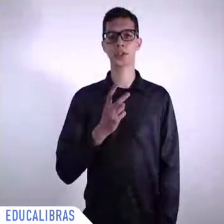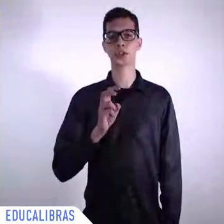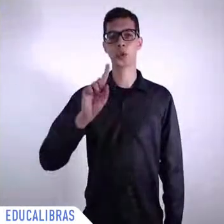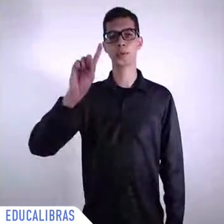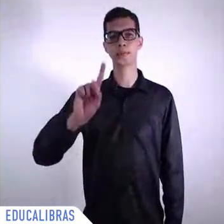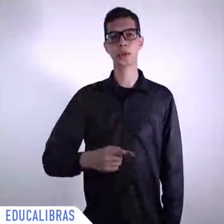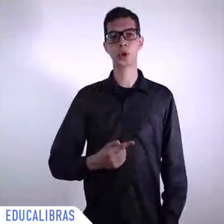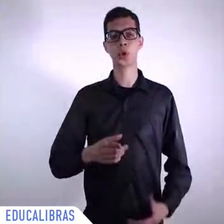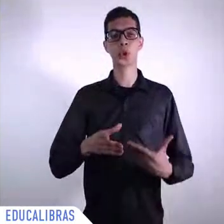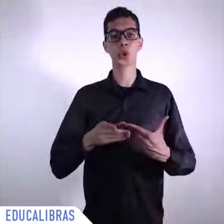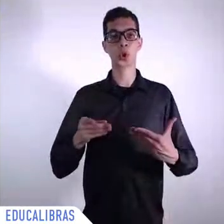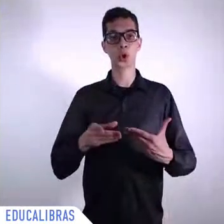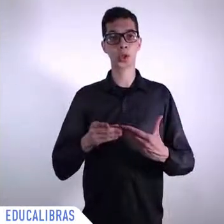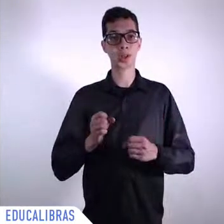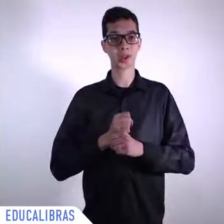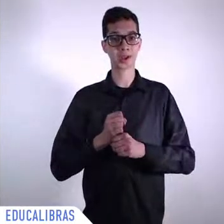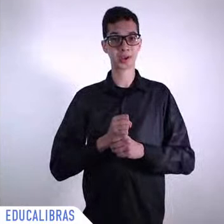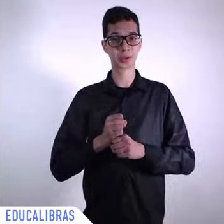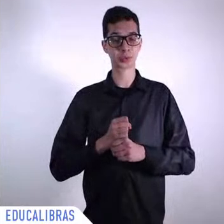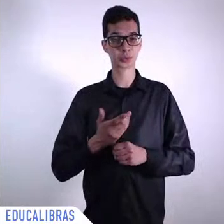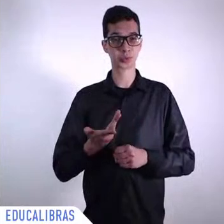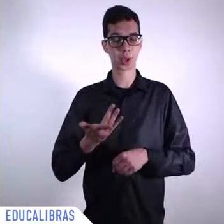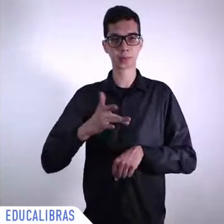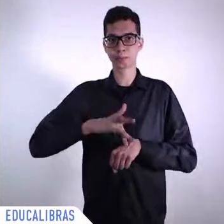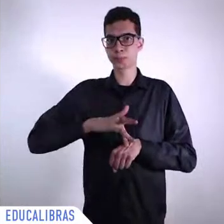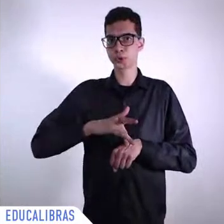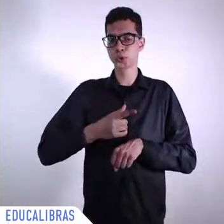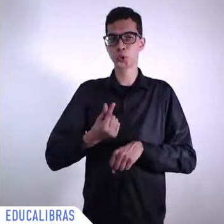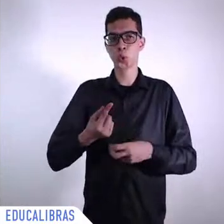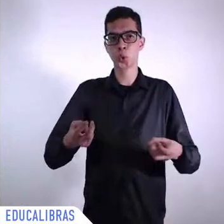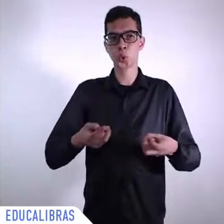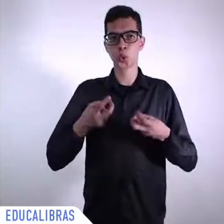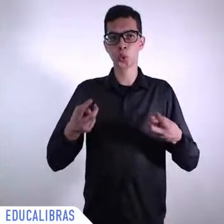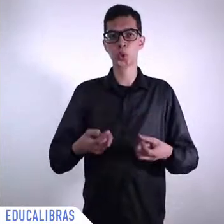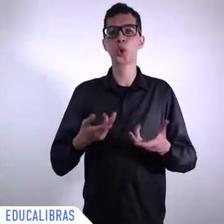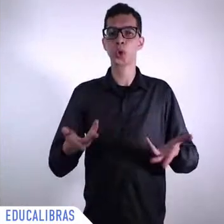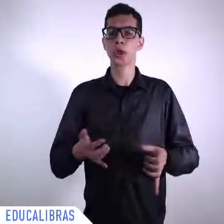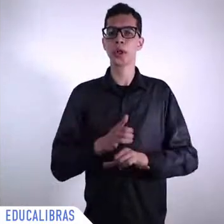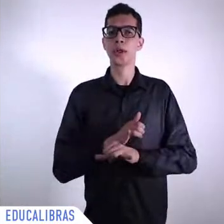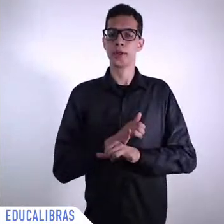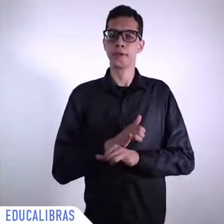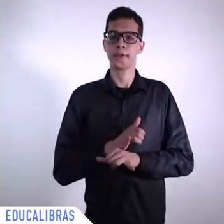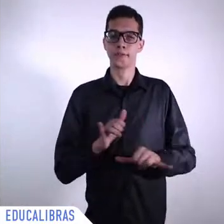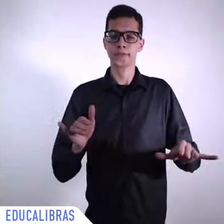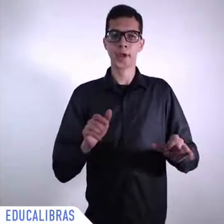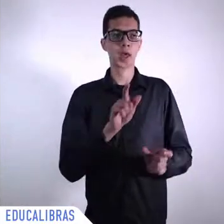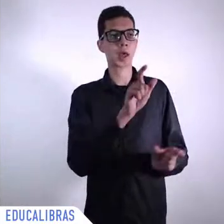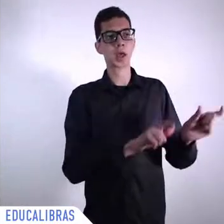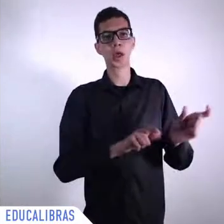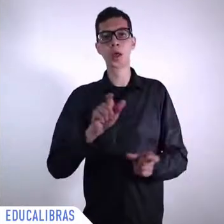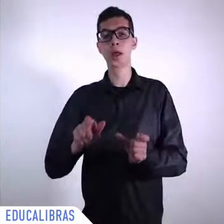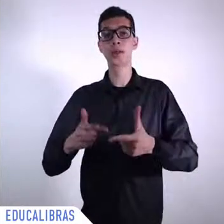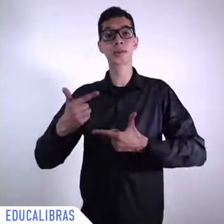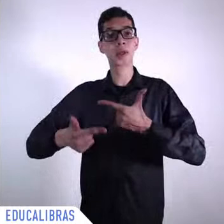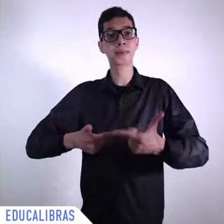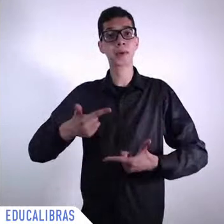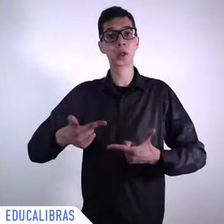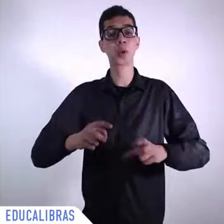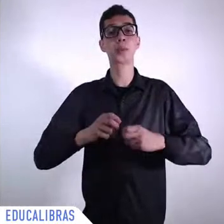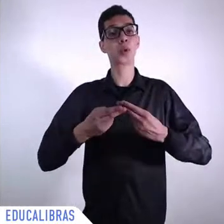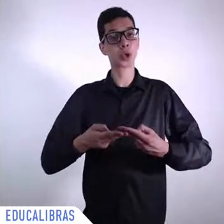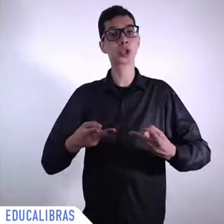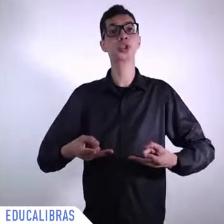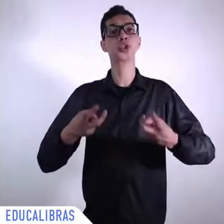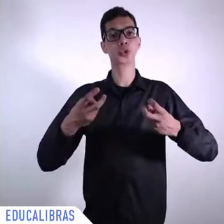that explains much of the traditional inequality we show there is this great heterogeneity in the production